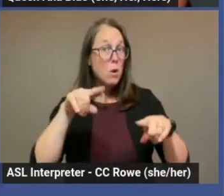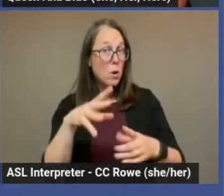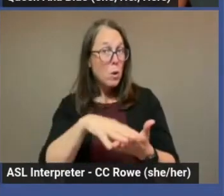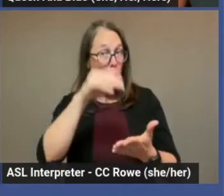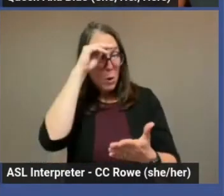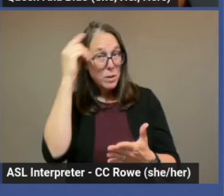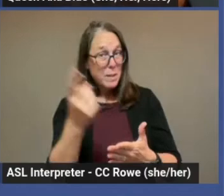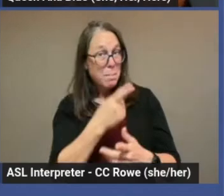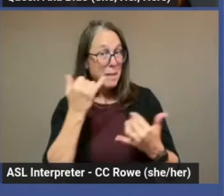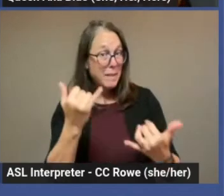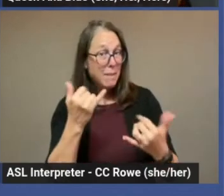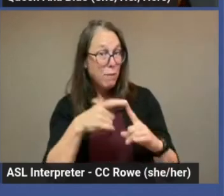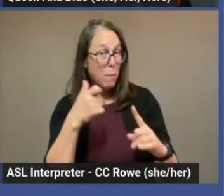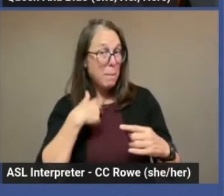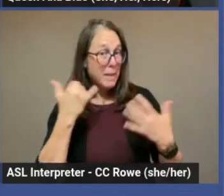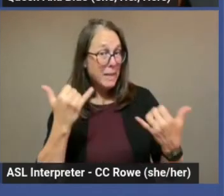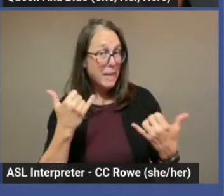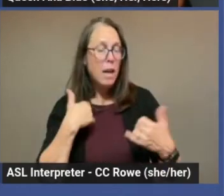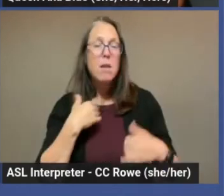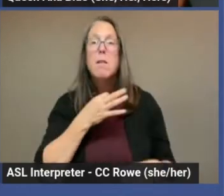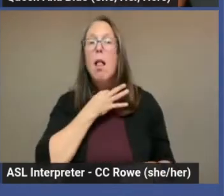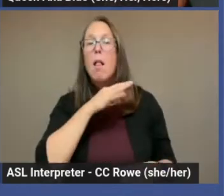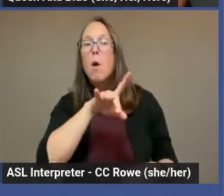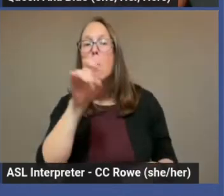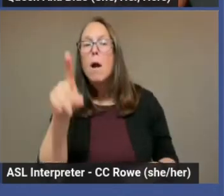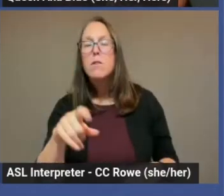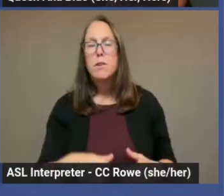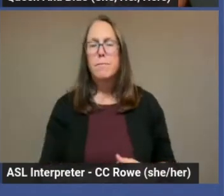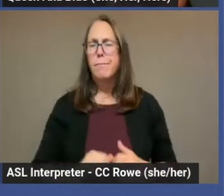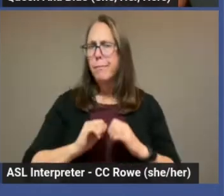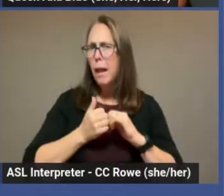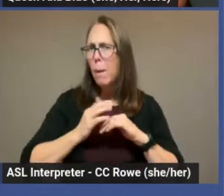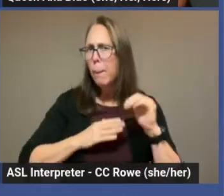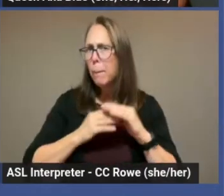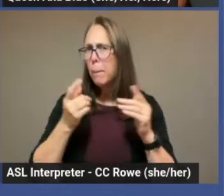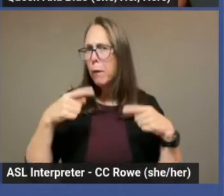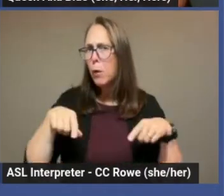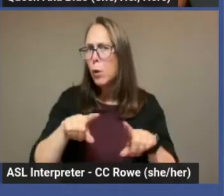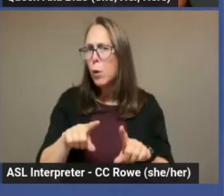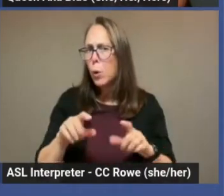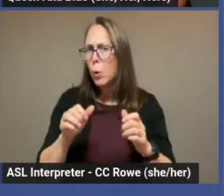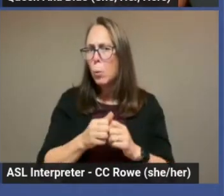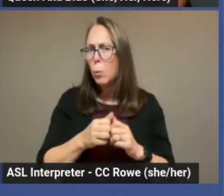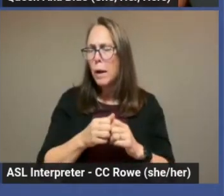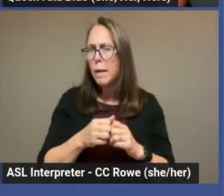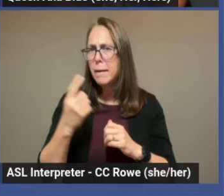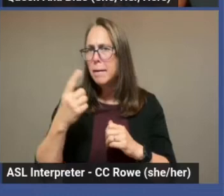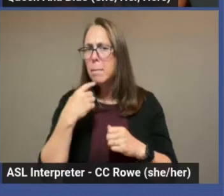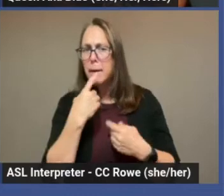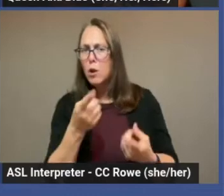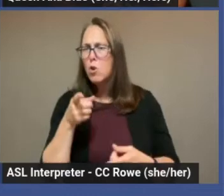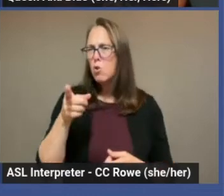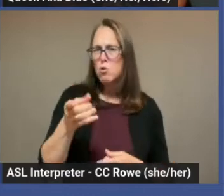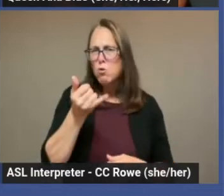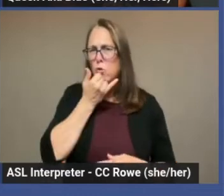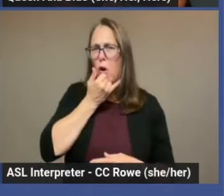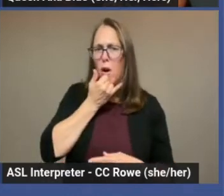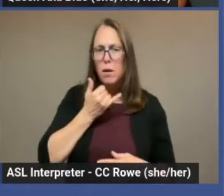So I have a question for you all. How comfortable are you with being told you are wrong?